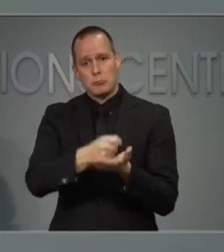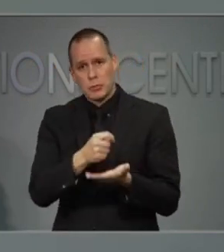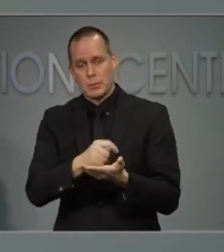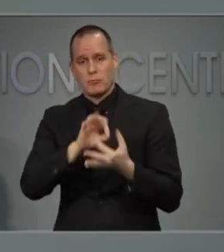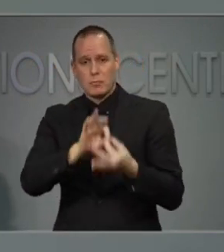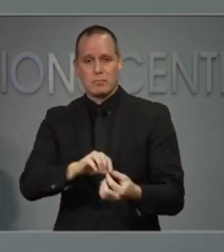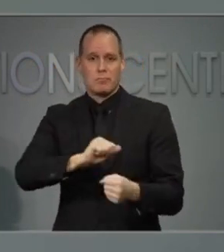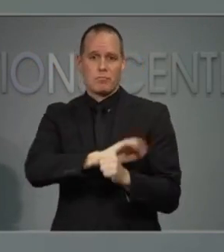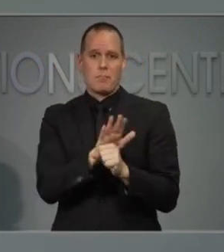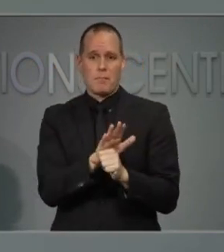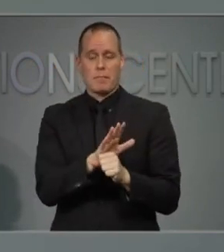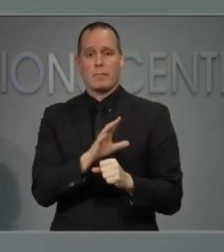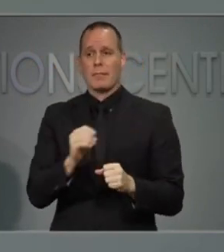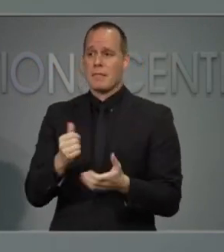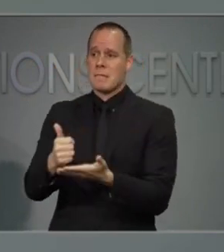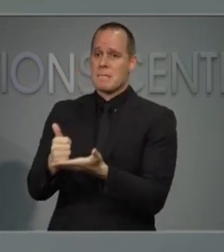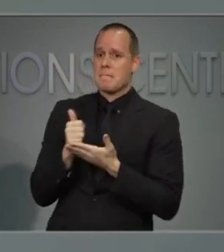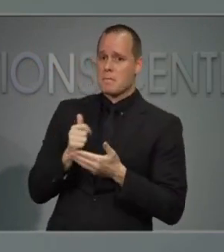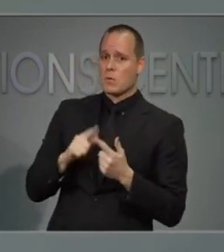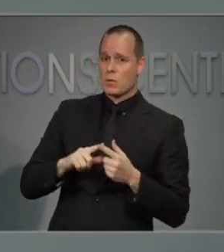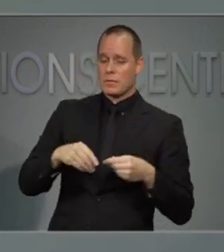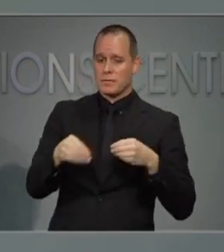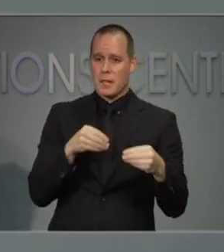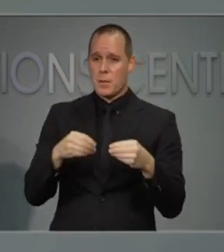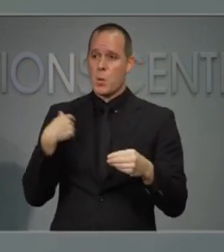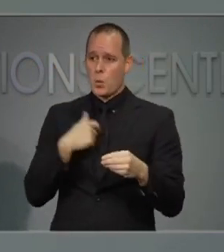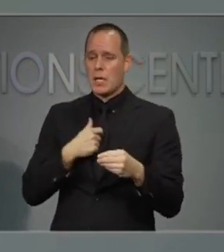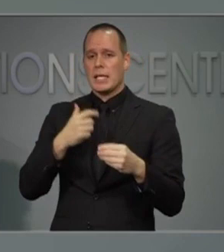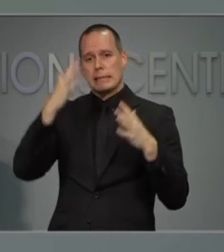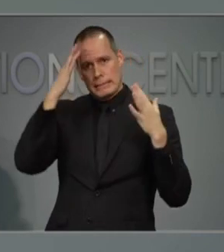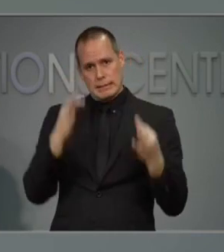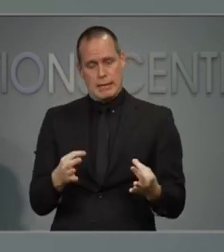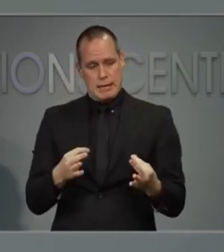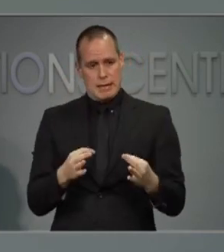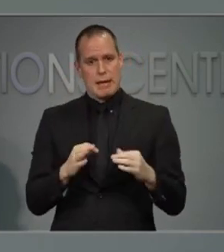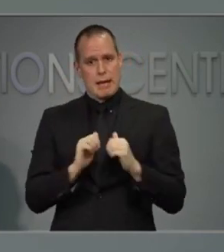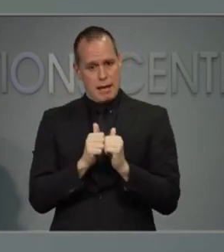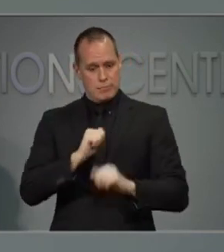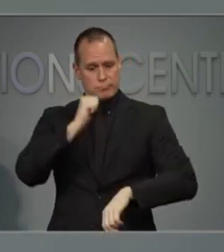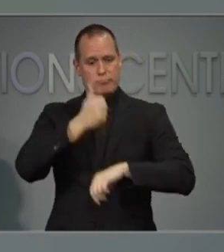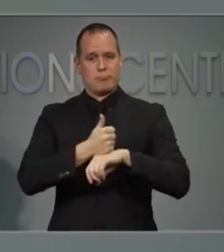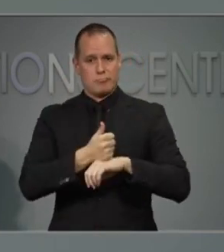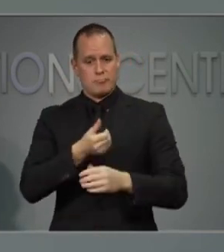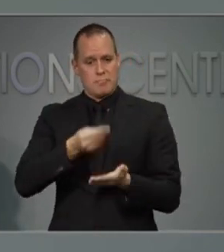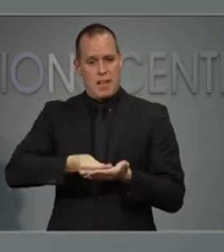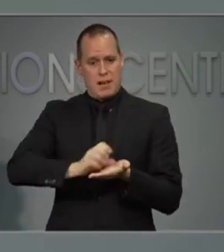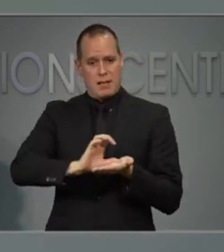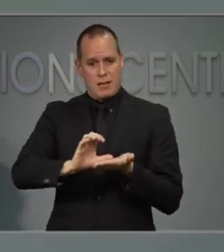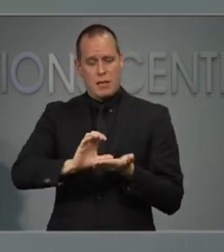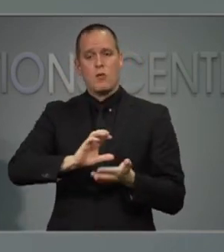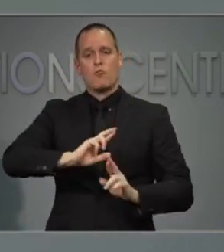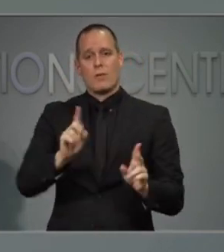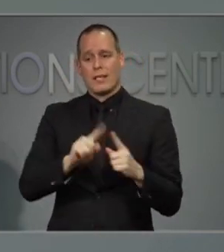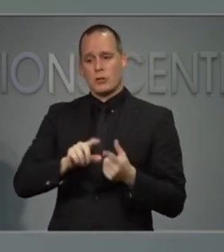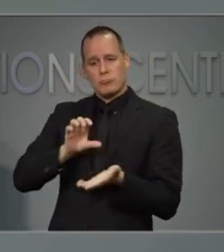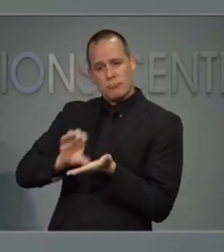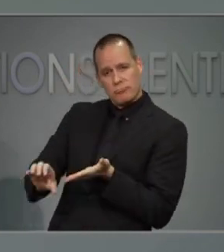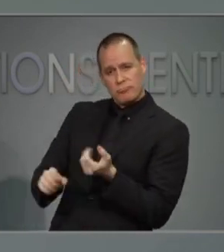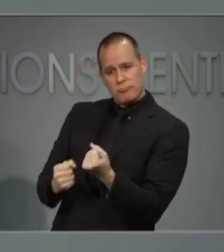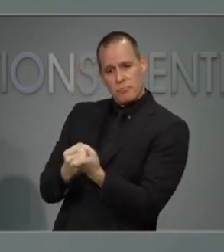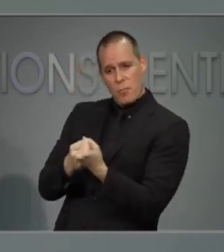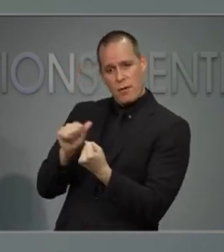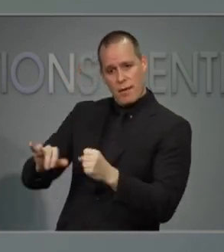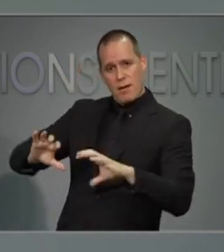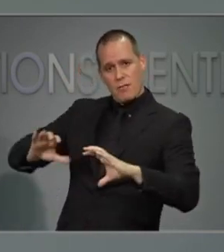and for the flexibility to create our own provider relief fund to further assist providers in weathering the